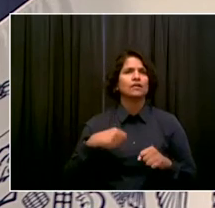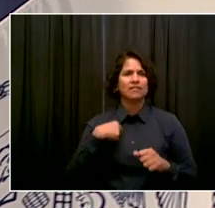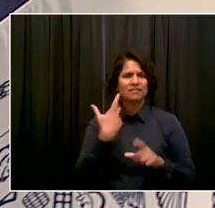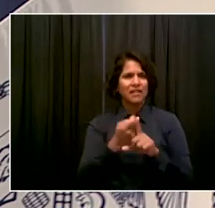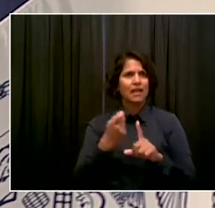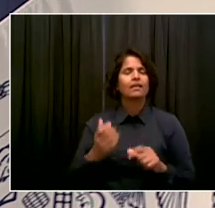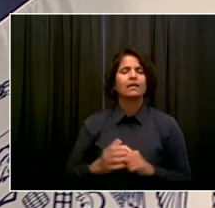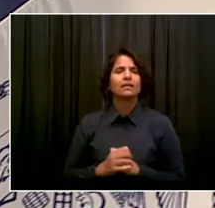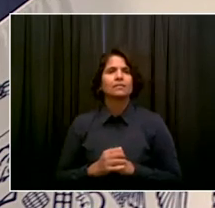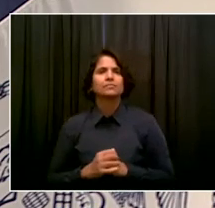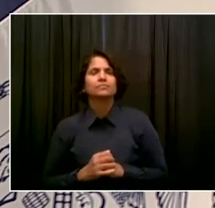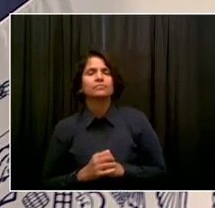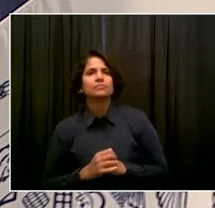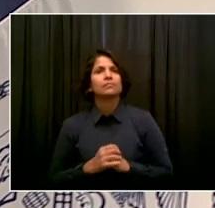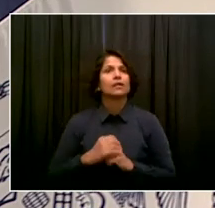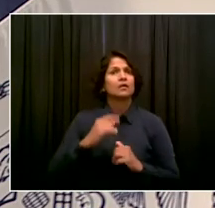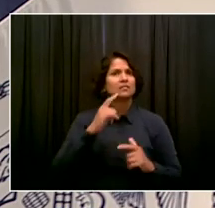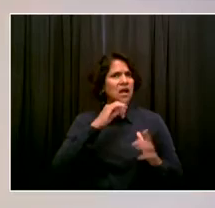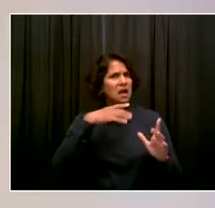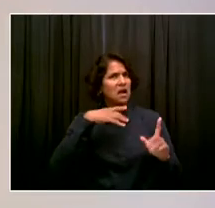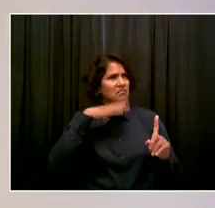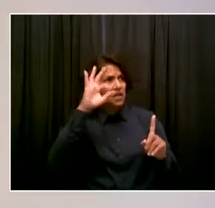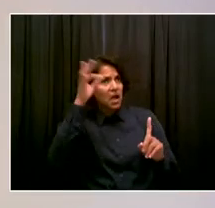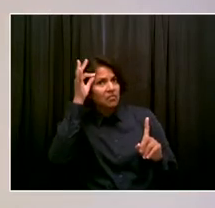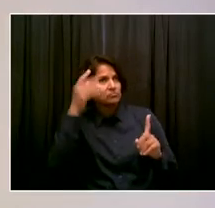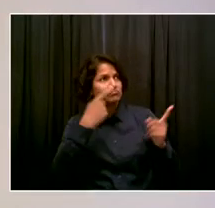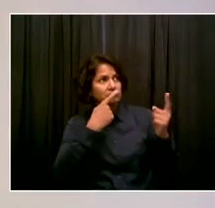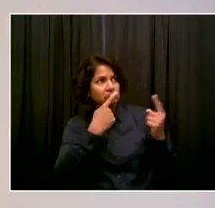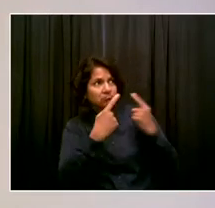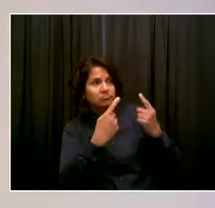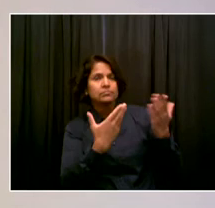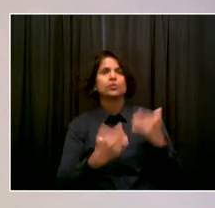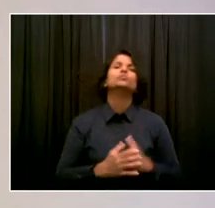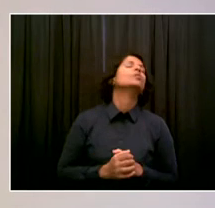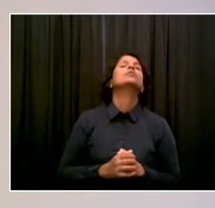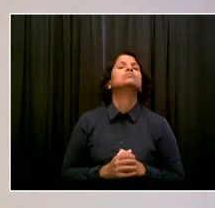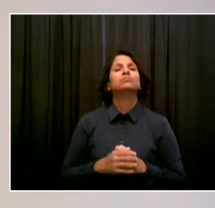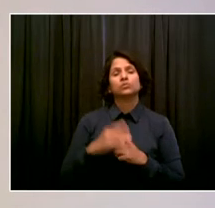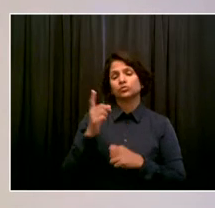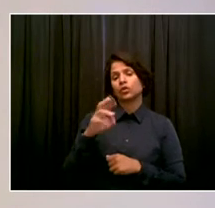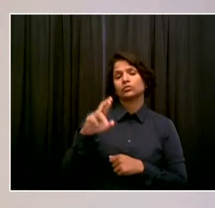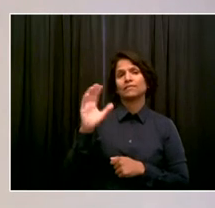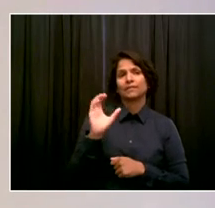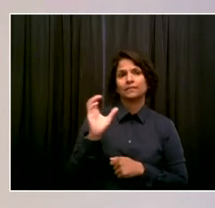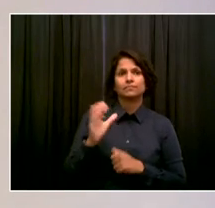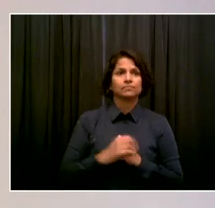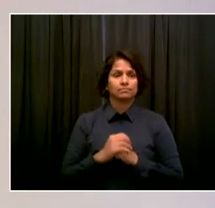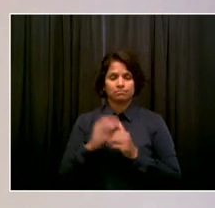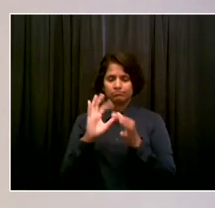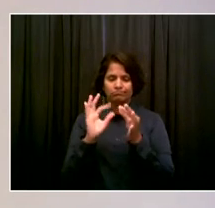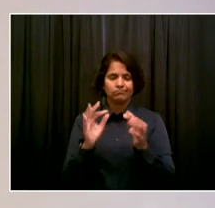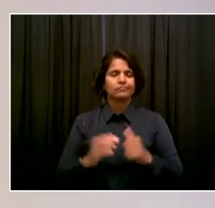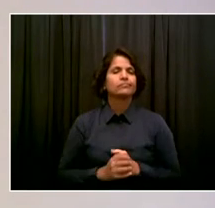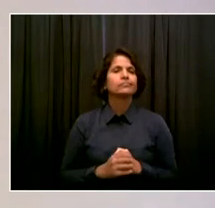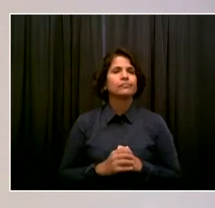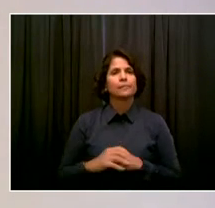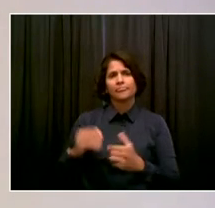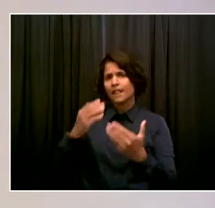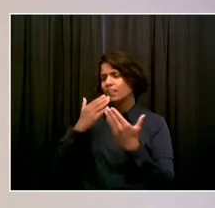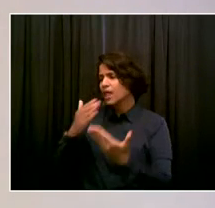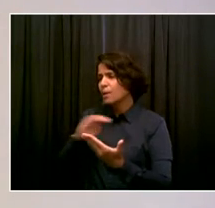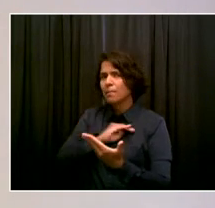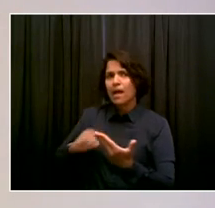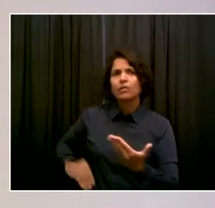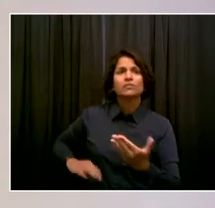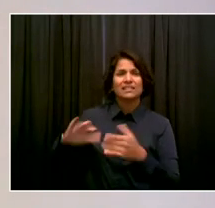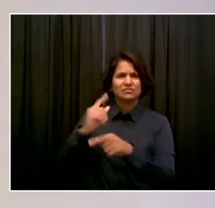please add. Thank you, sir. I think you covered the high points. You know, what I would emphasize is that we do want to make as